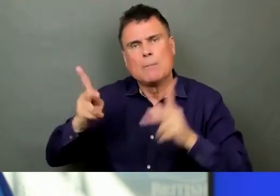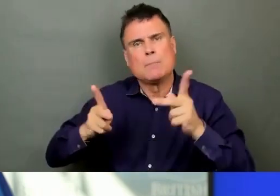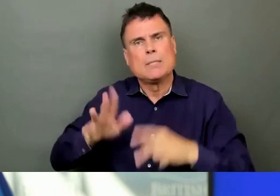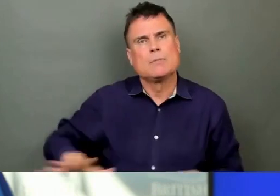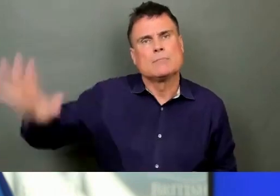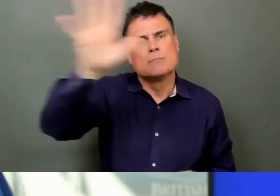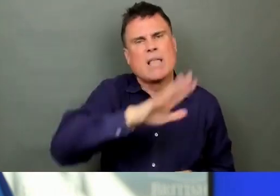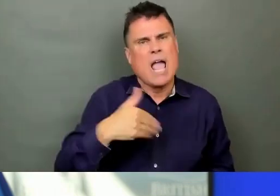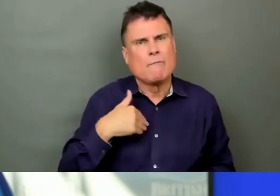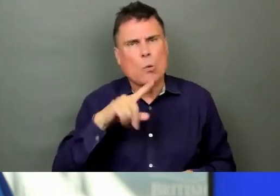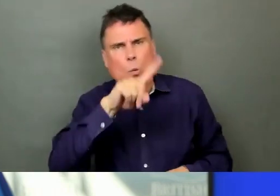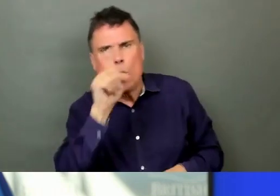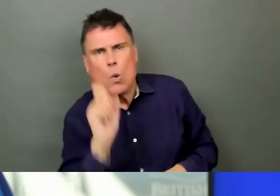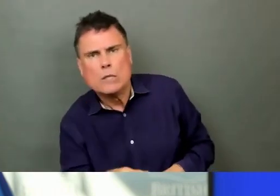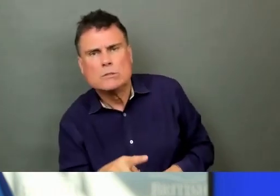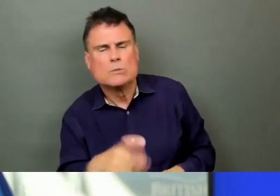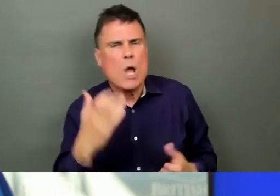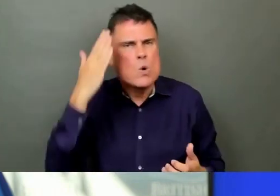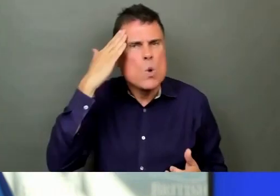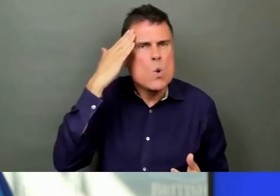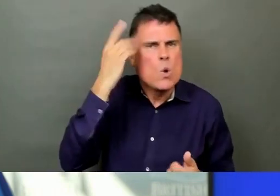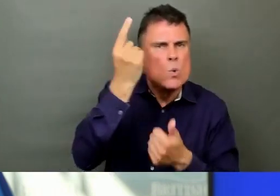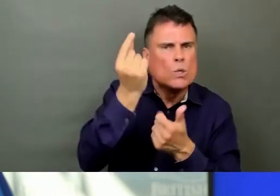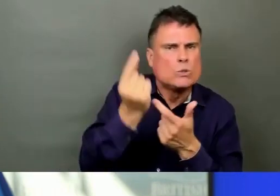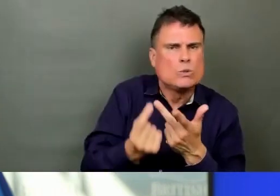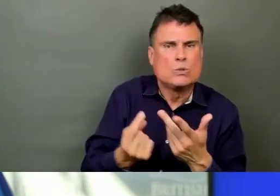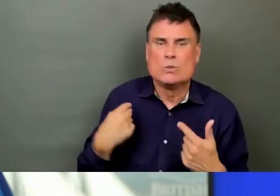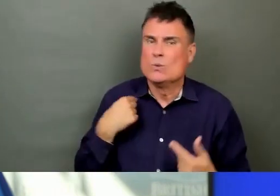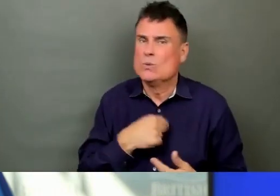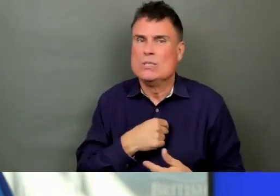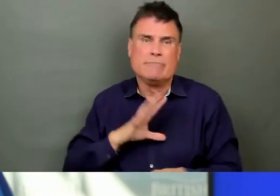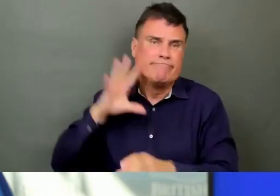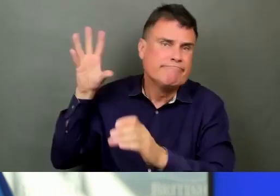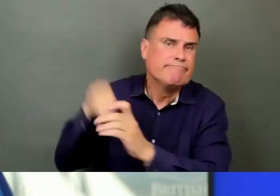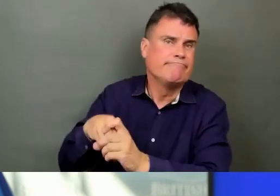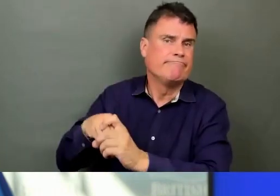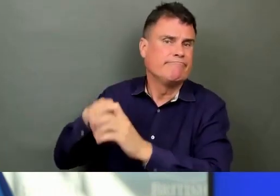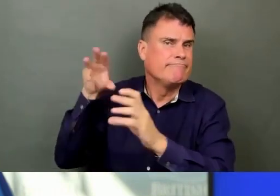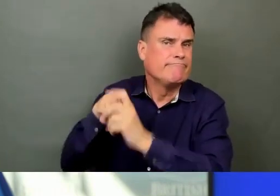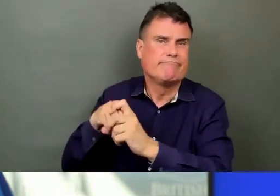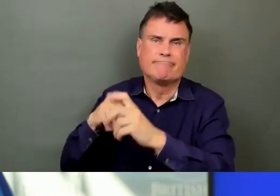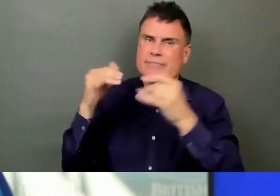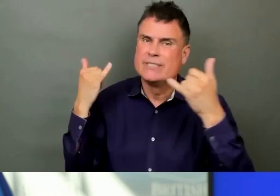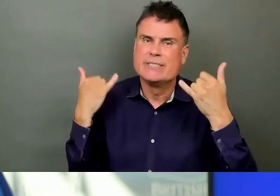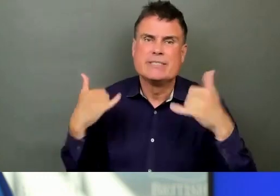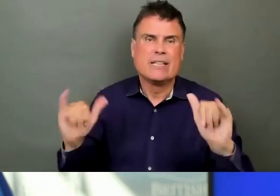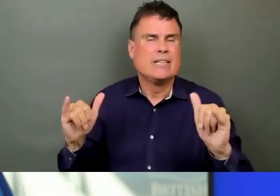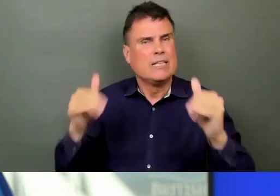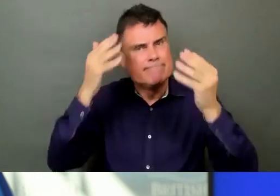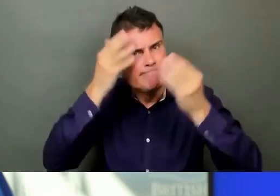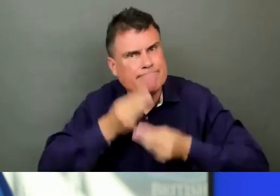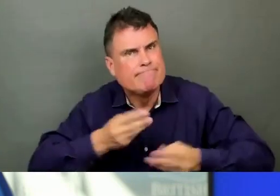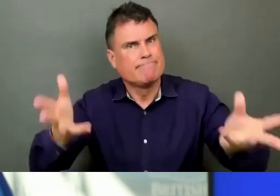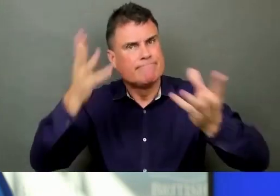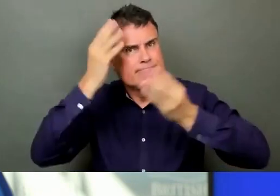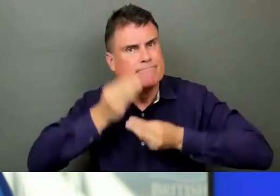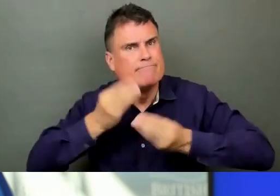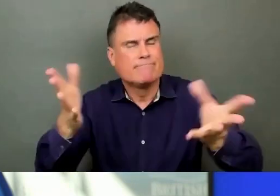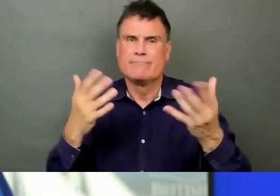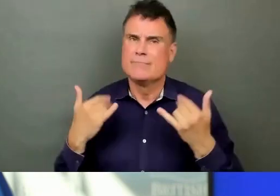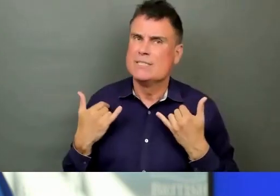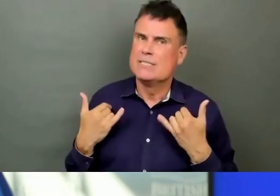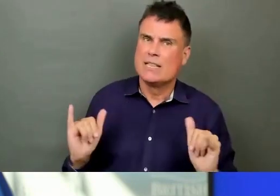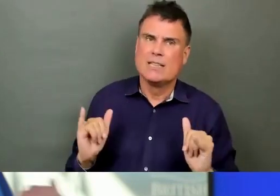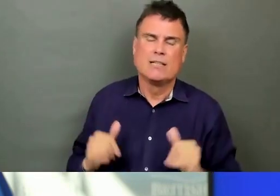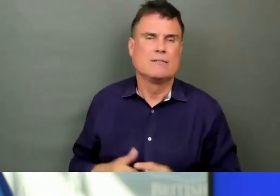communities where perhaps, or smaller communities where an all of community approach means that we've only been there once or twice or three or four